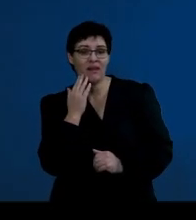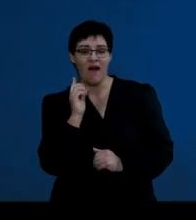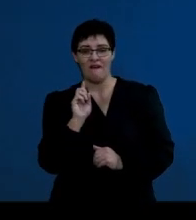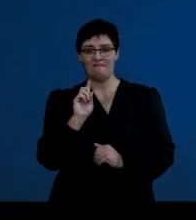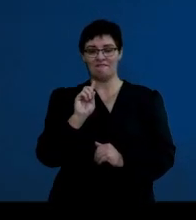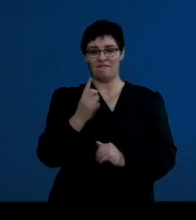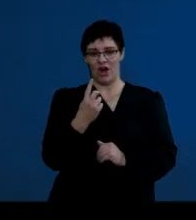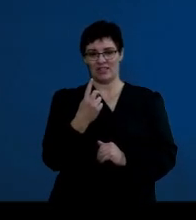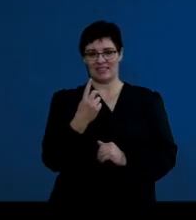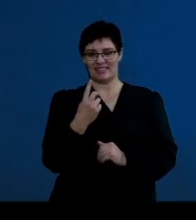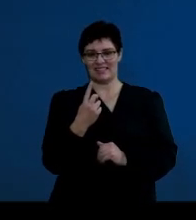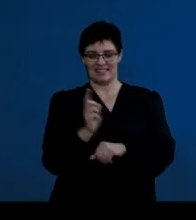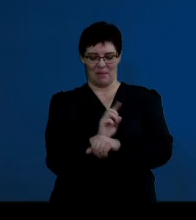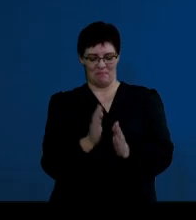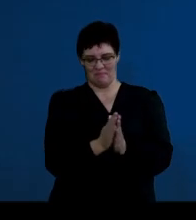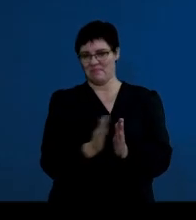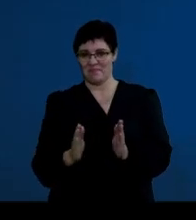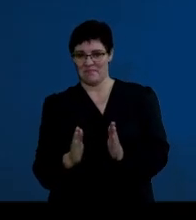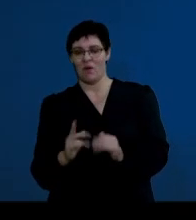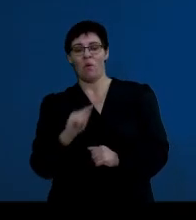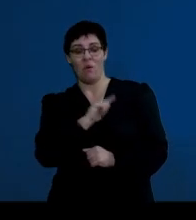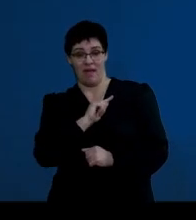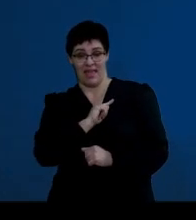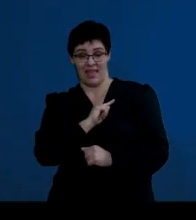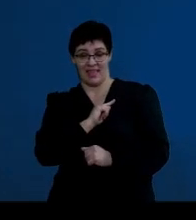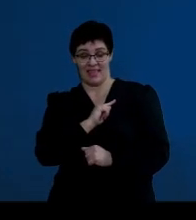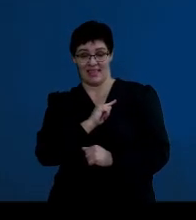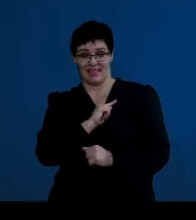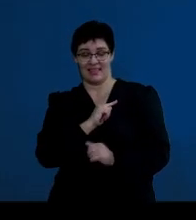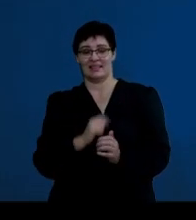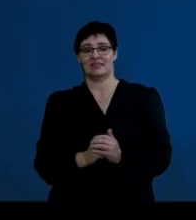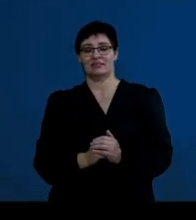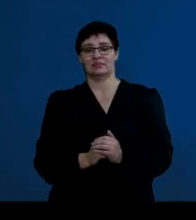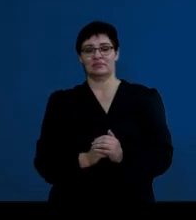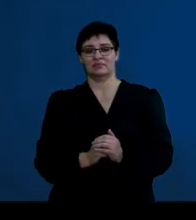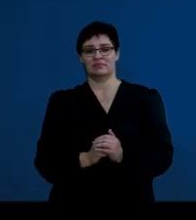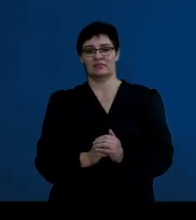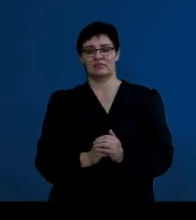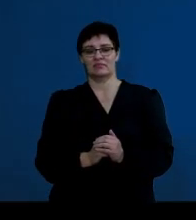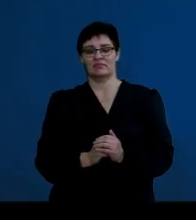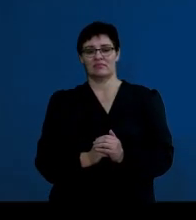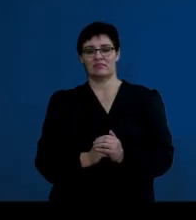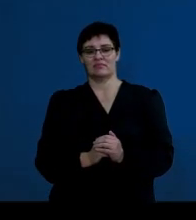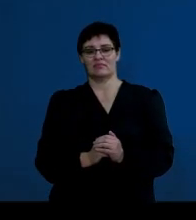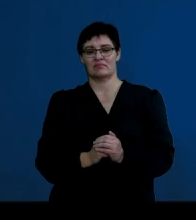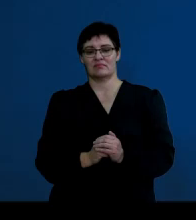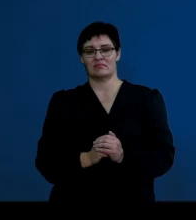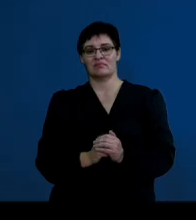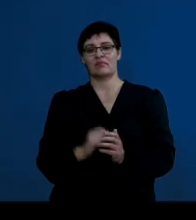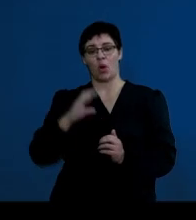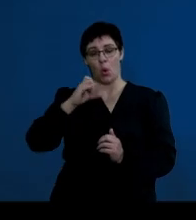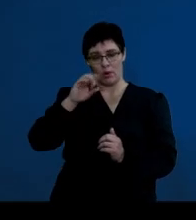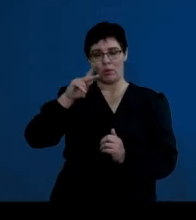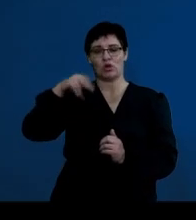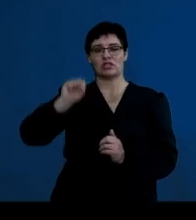progesterone, and that is because of the secretion of the corpus luteum. So it